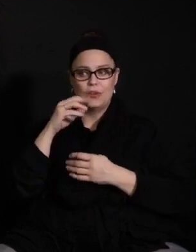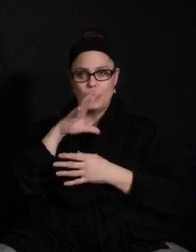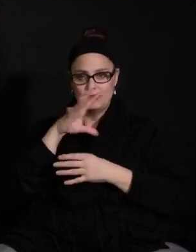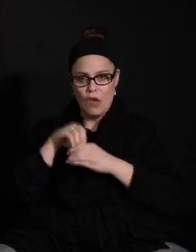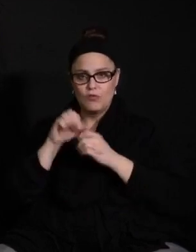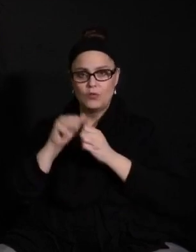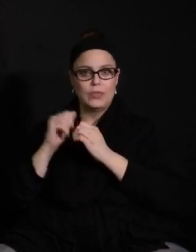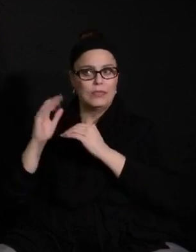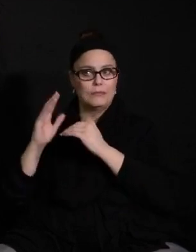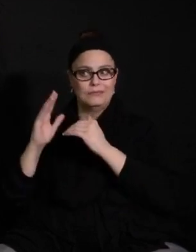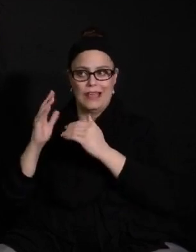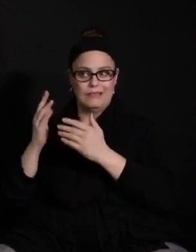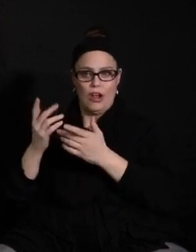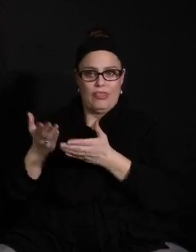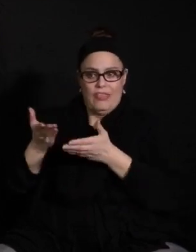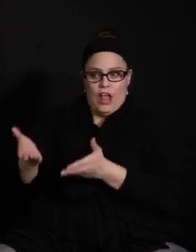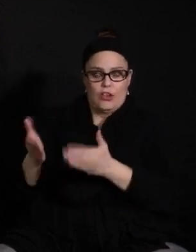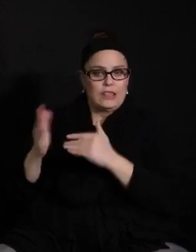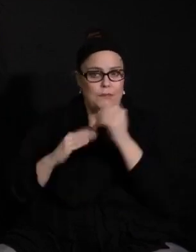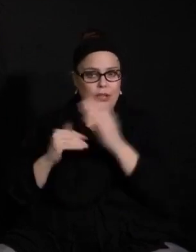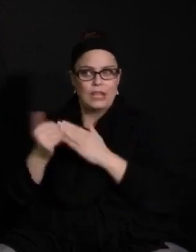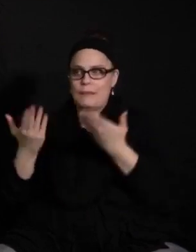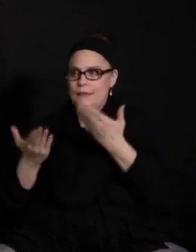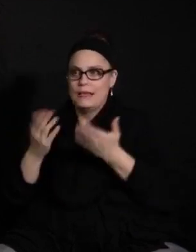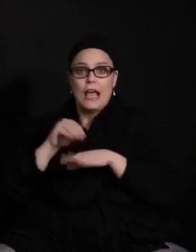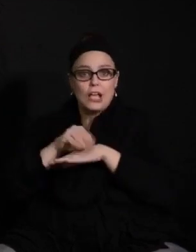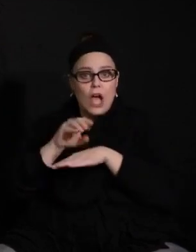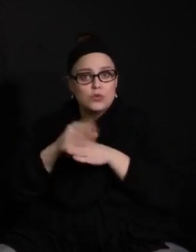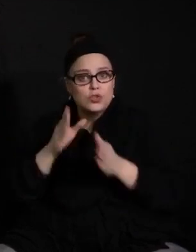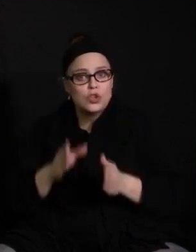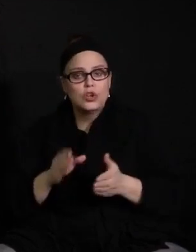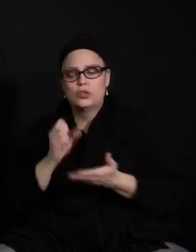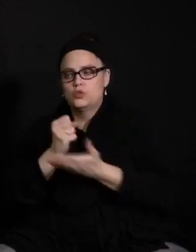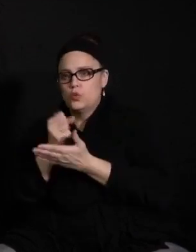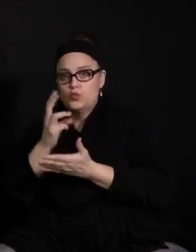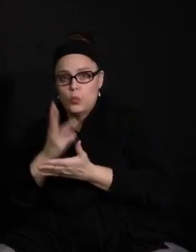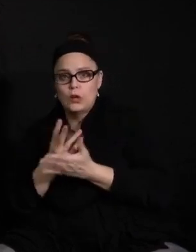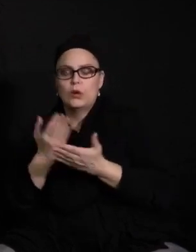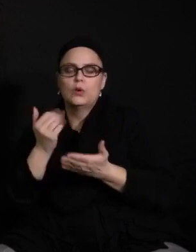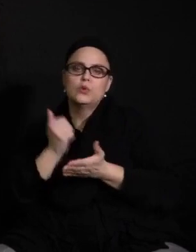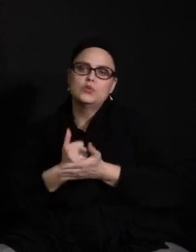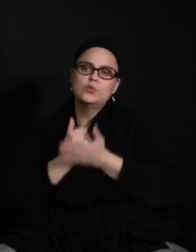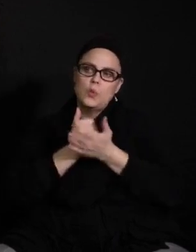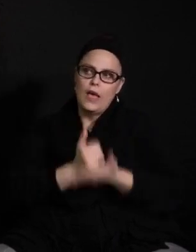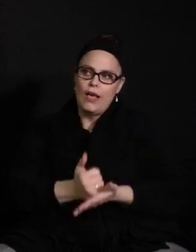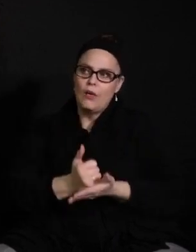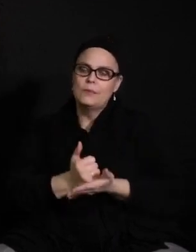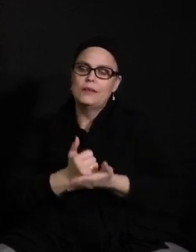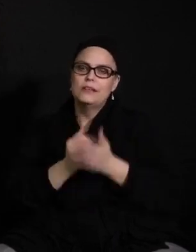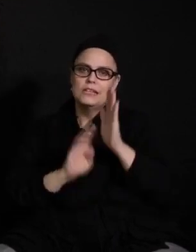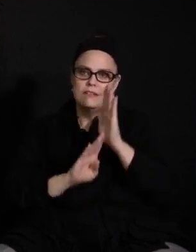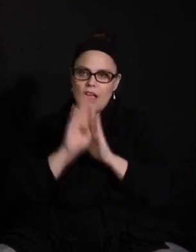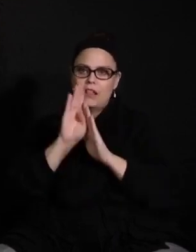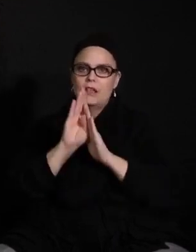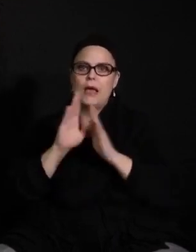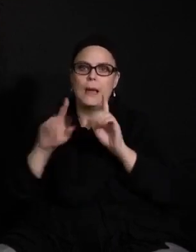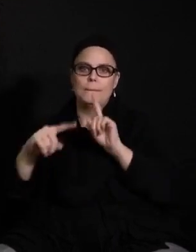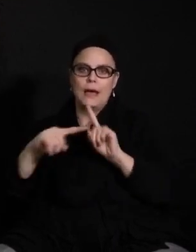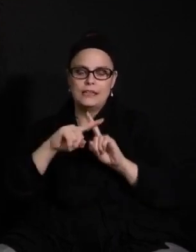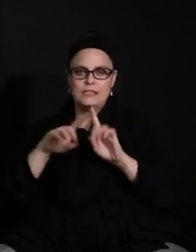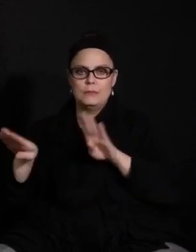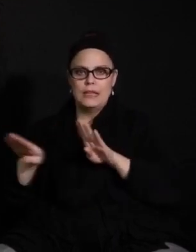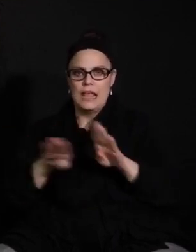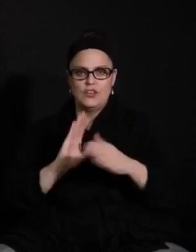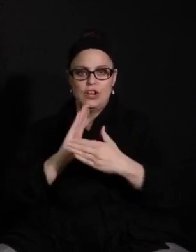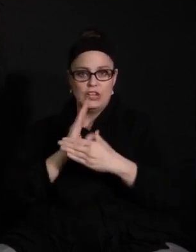So reaching out for the support of their counselor social worker to help develop a positive behavior intervention plan that